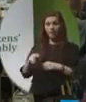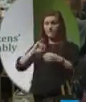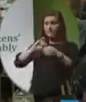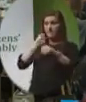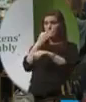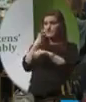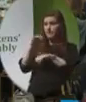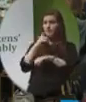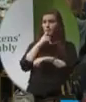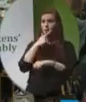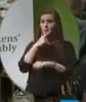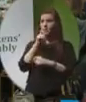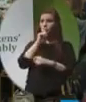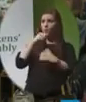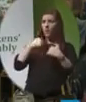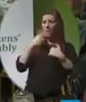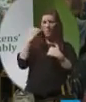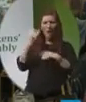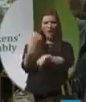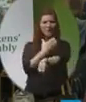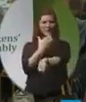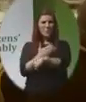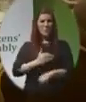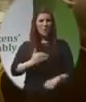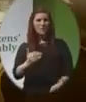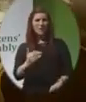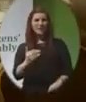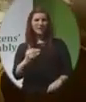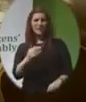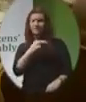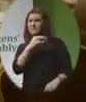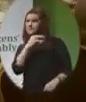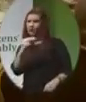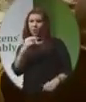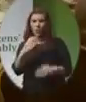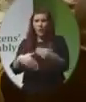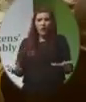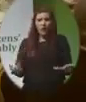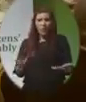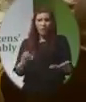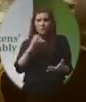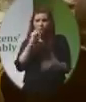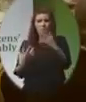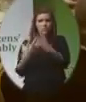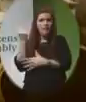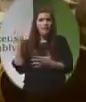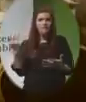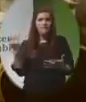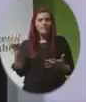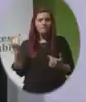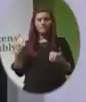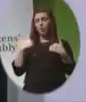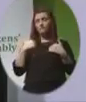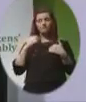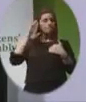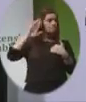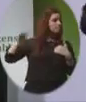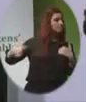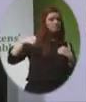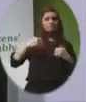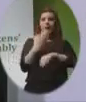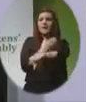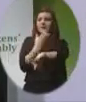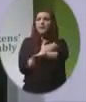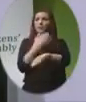staff in Dublin, why are you carrying on with this pregnancy? It's not going anywhere. She continues, I was made